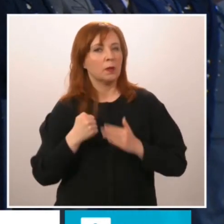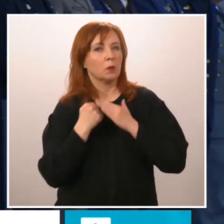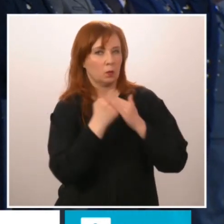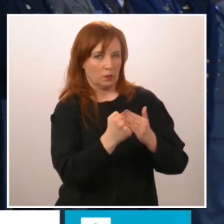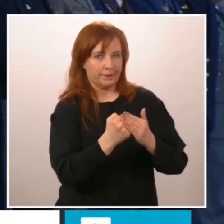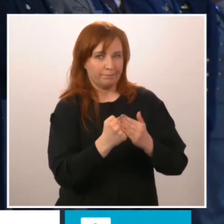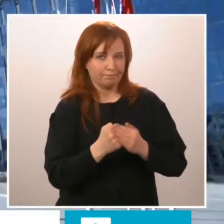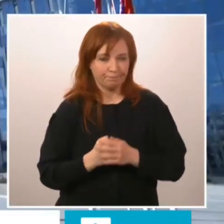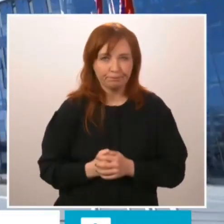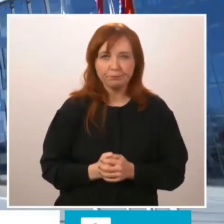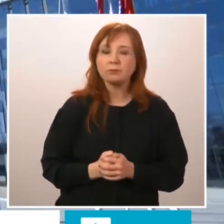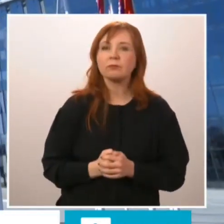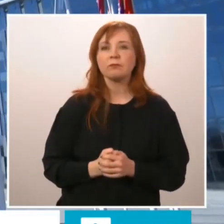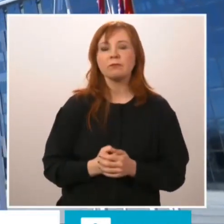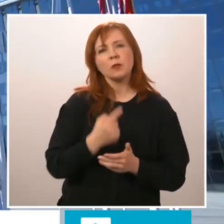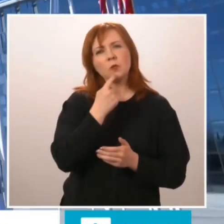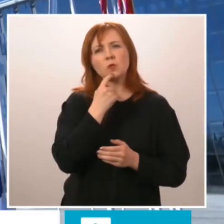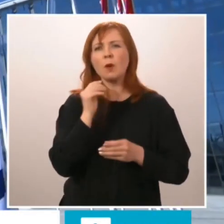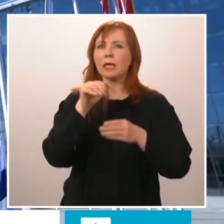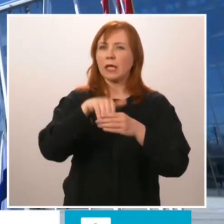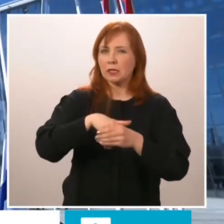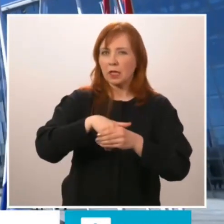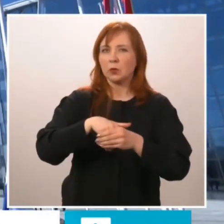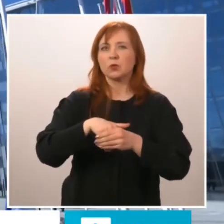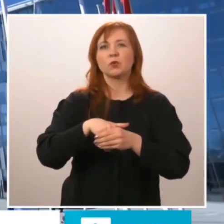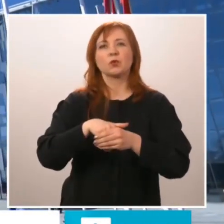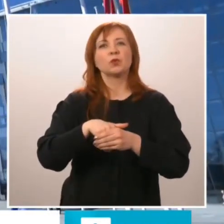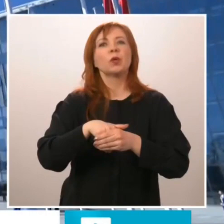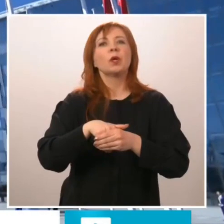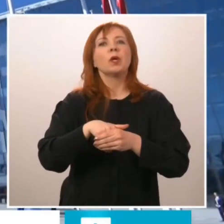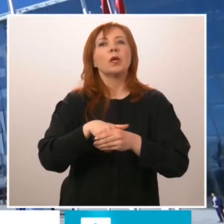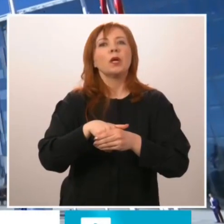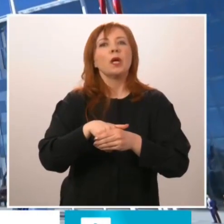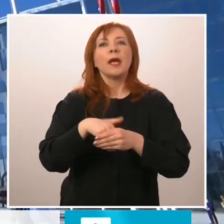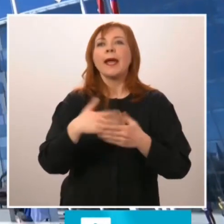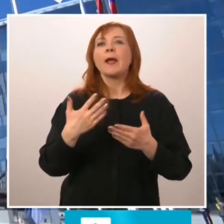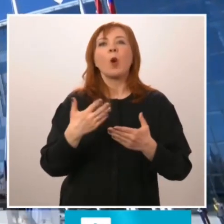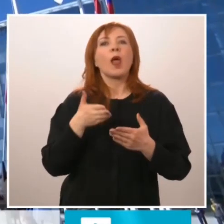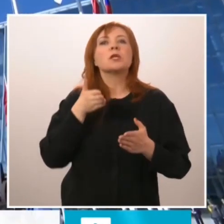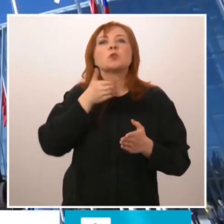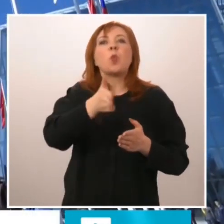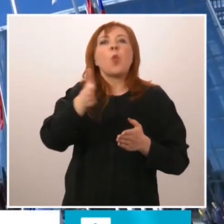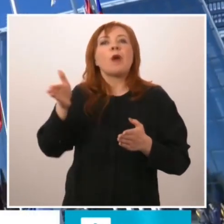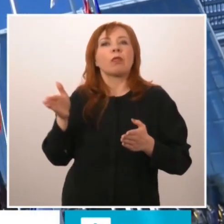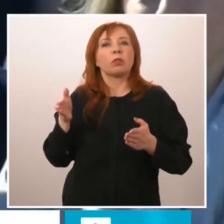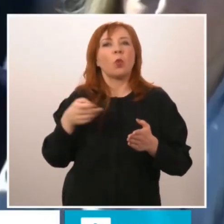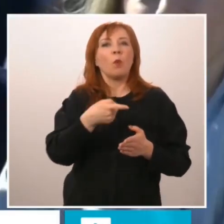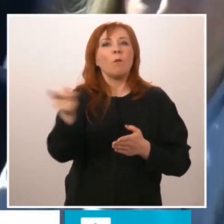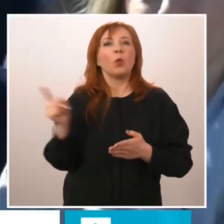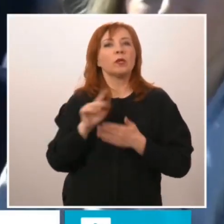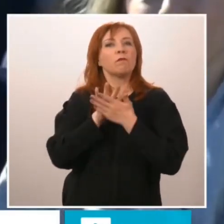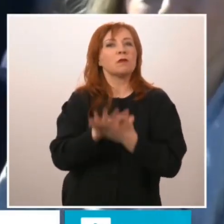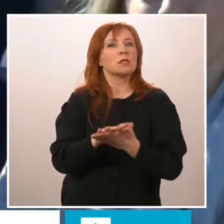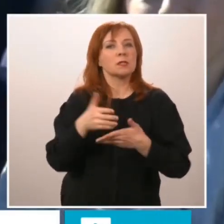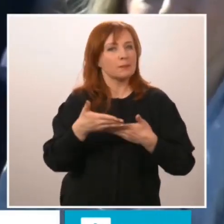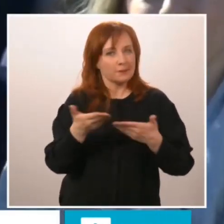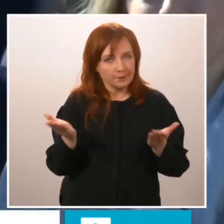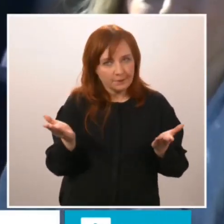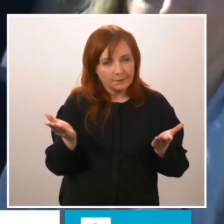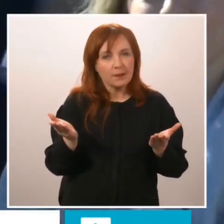Finland's membership is not targeted against anyone, nor does it change the